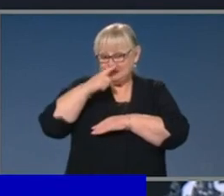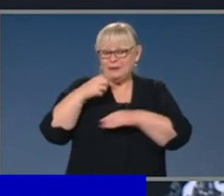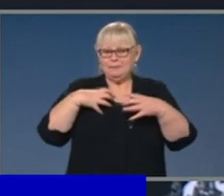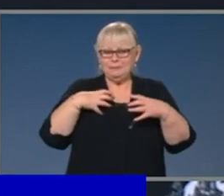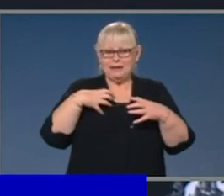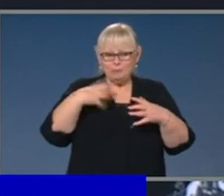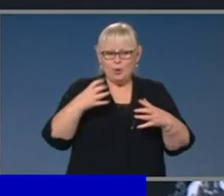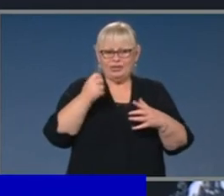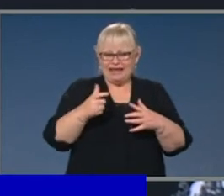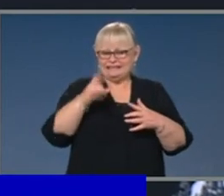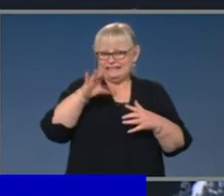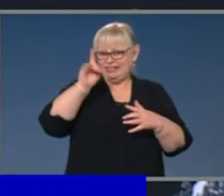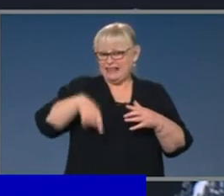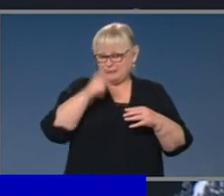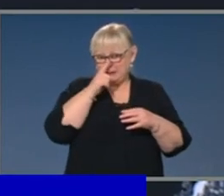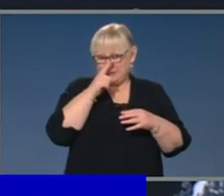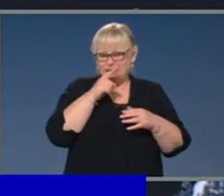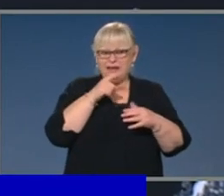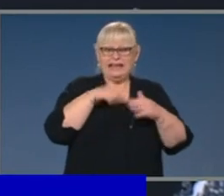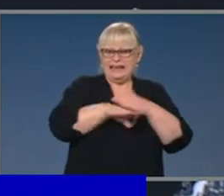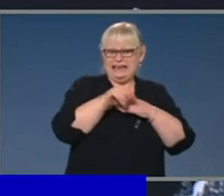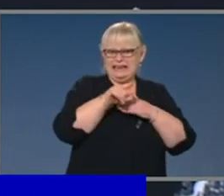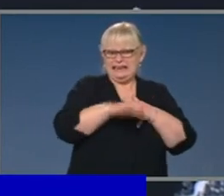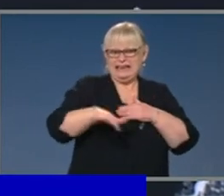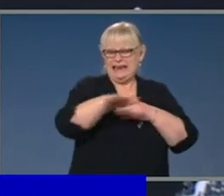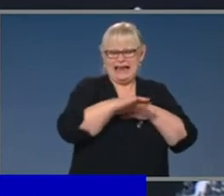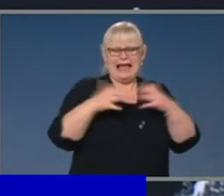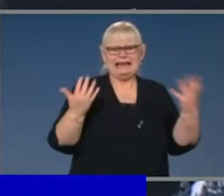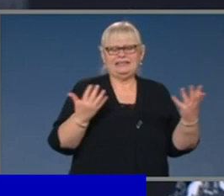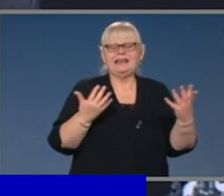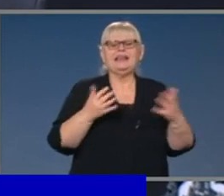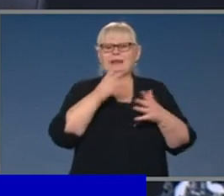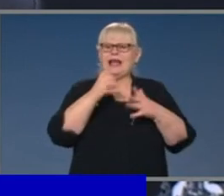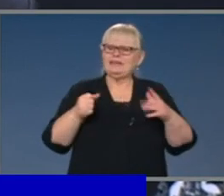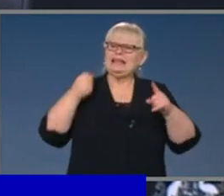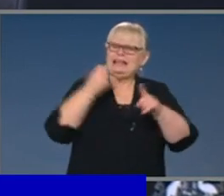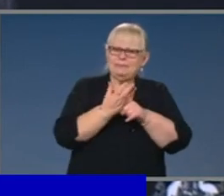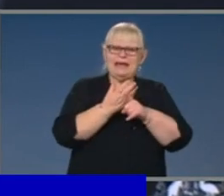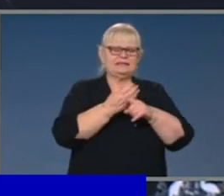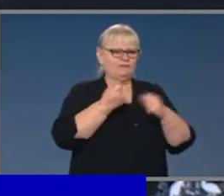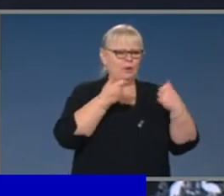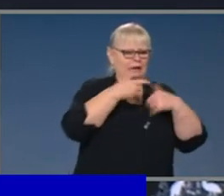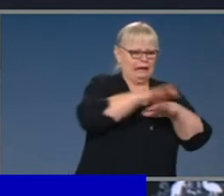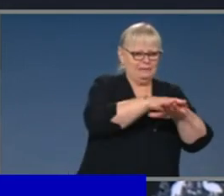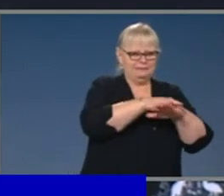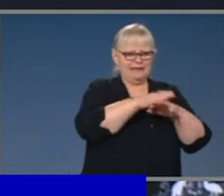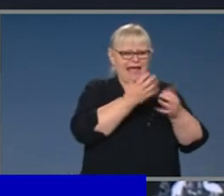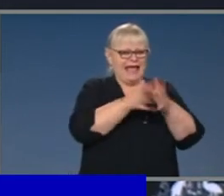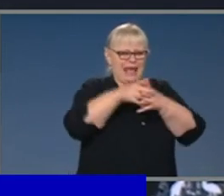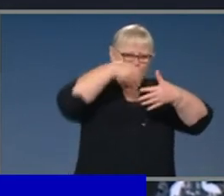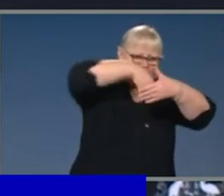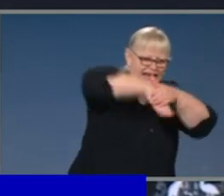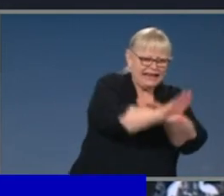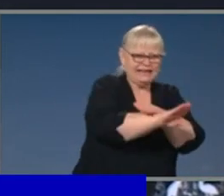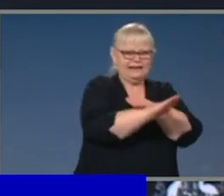going to a gathering. That has implications for the egress and access off to